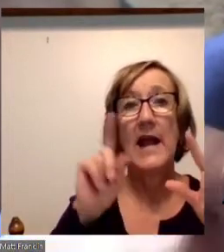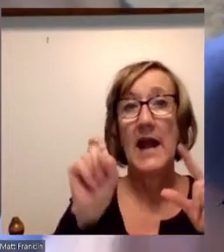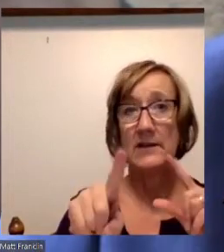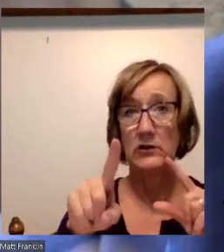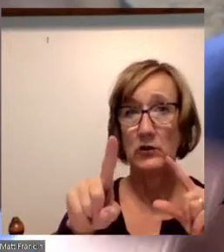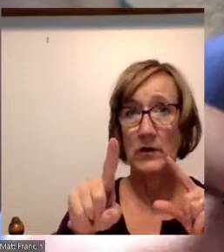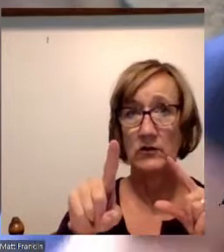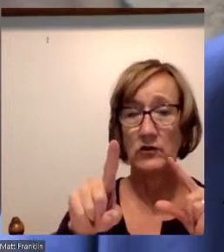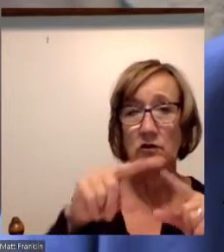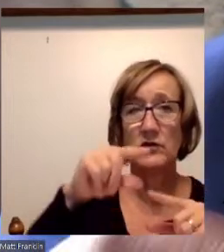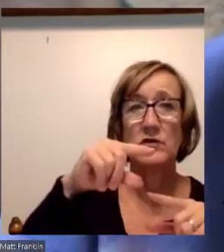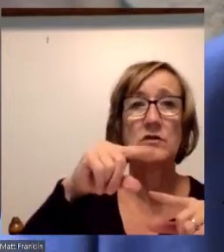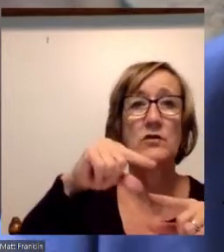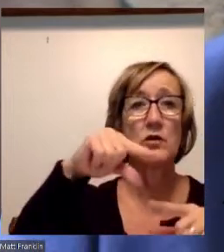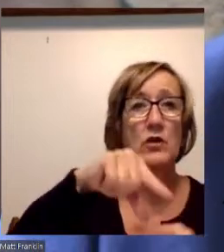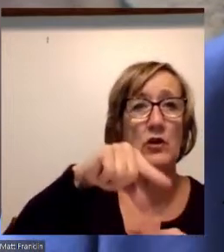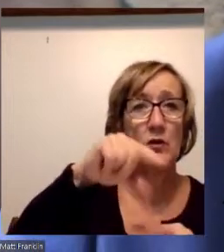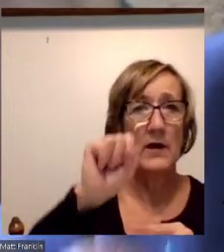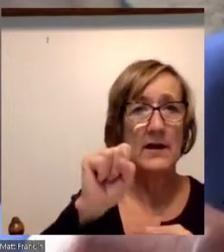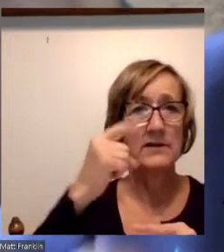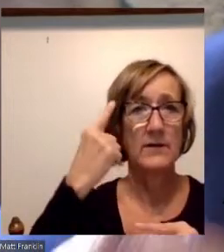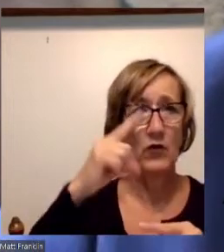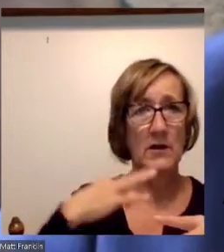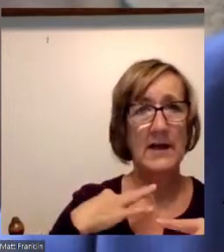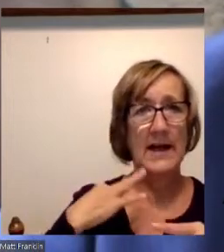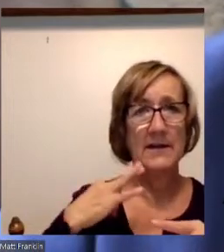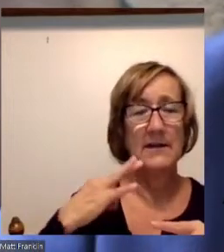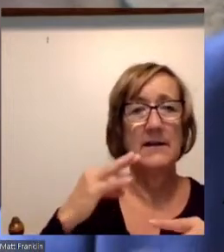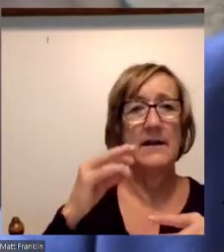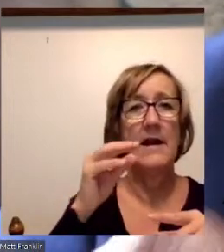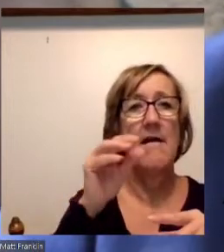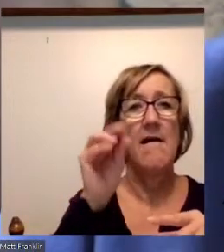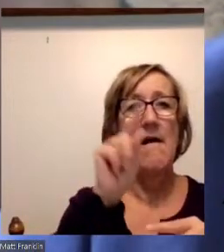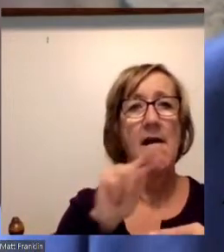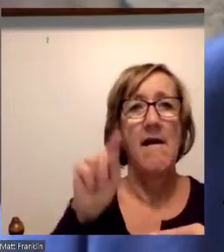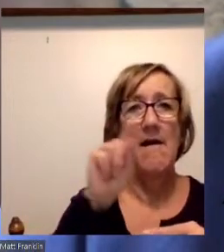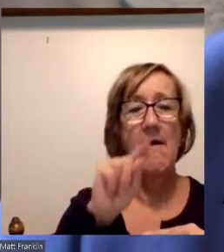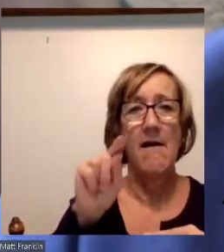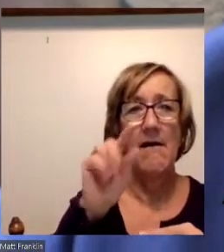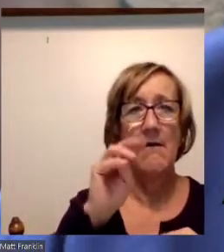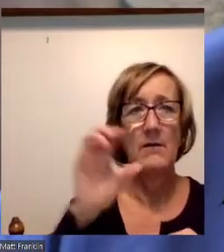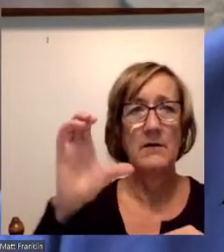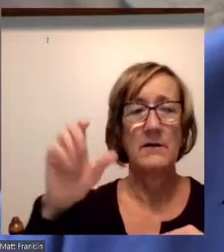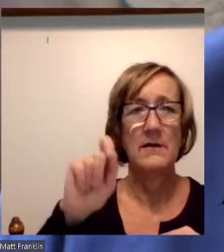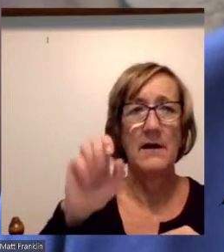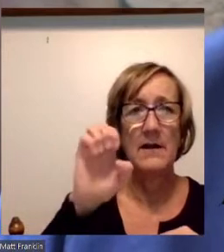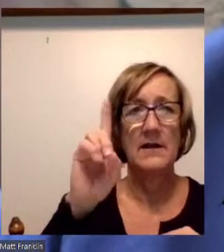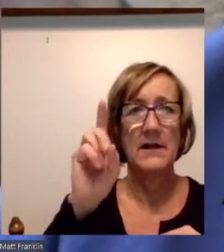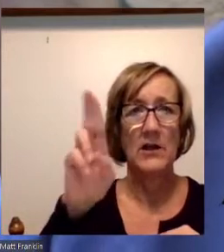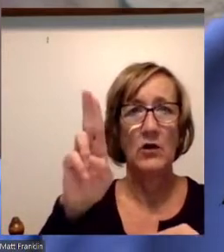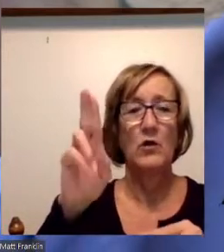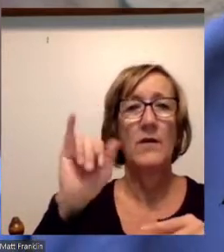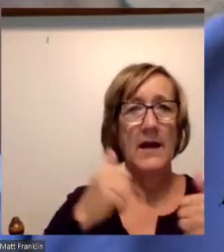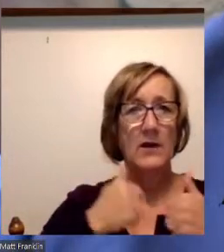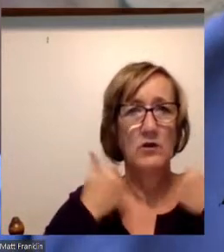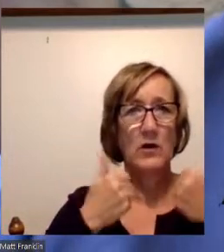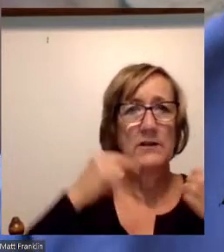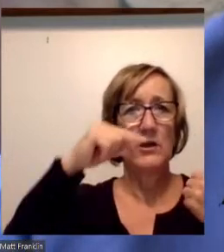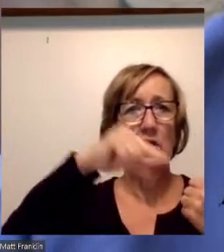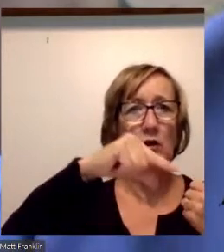qs4candidate at mcc.edu. Again, that address is